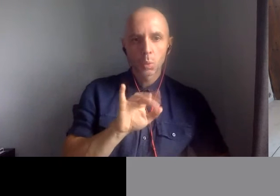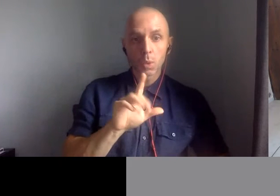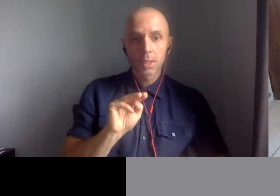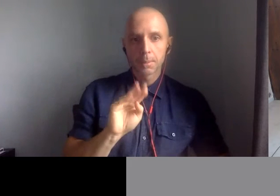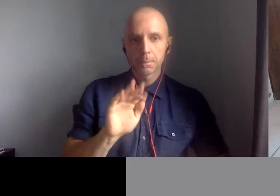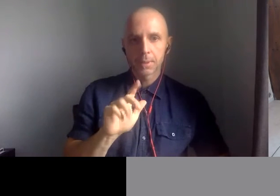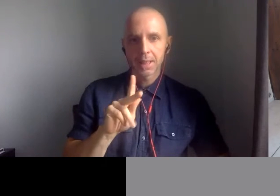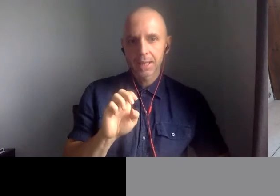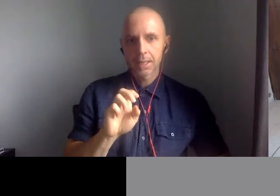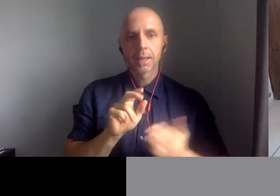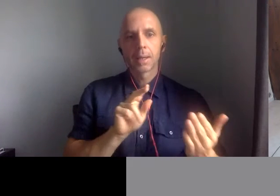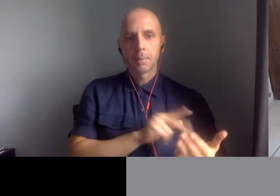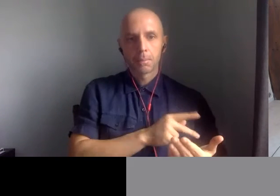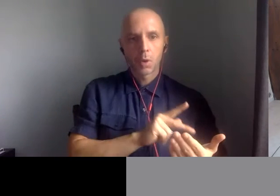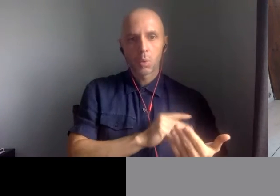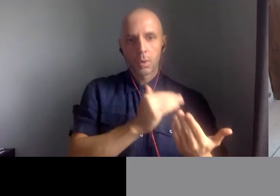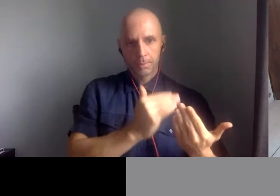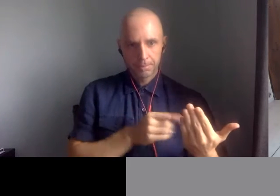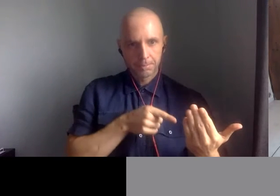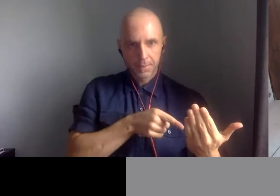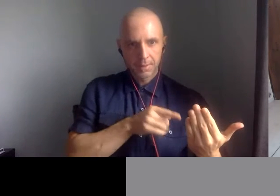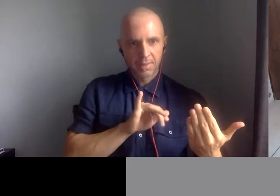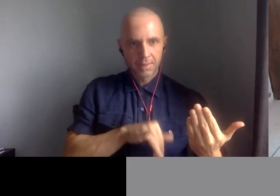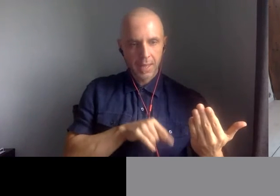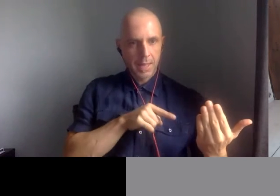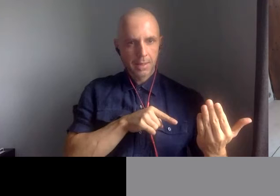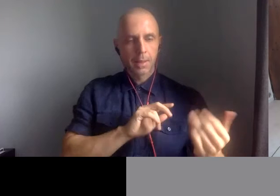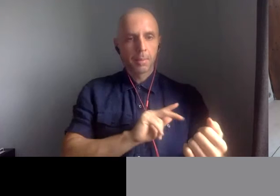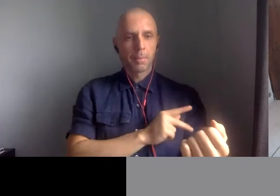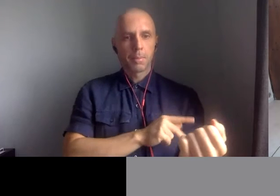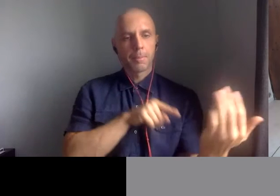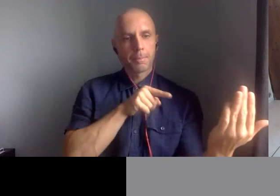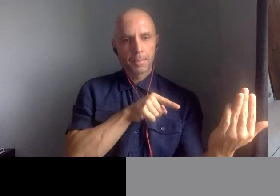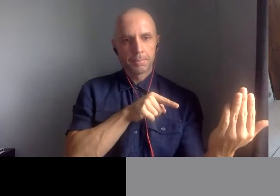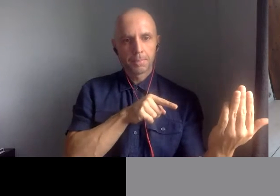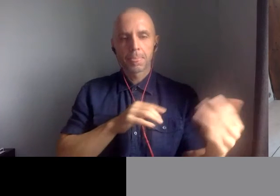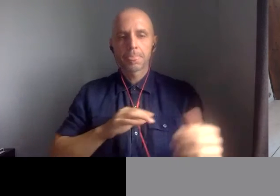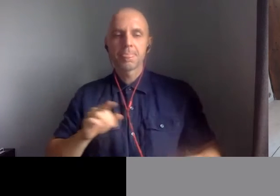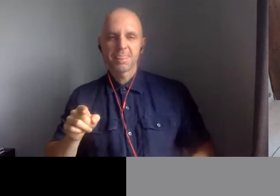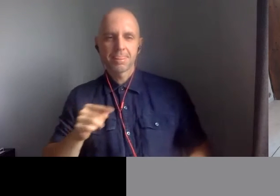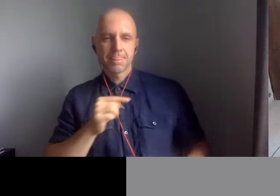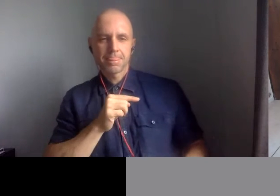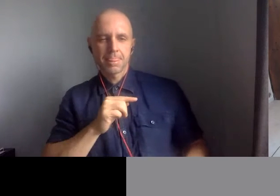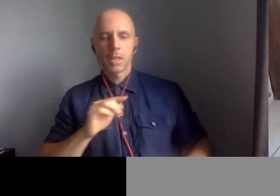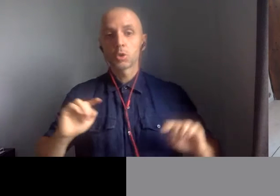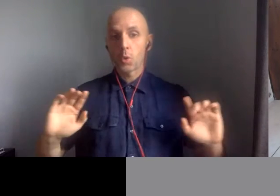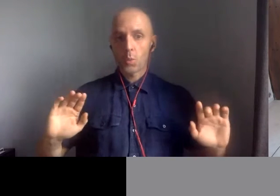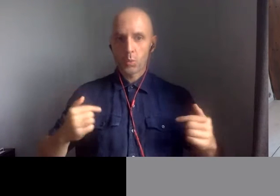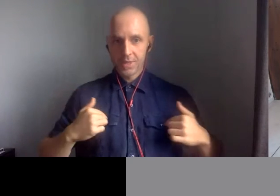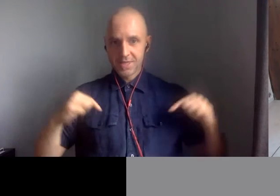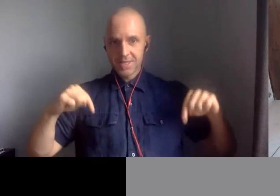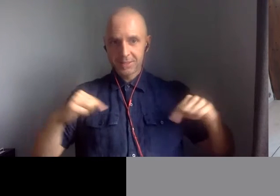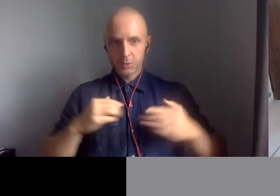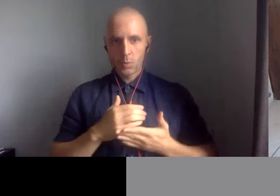is a green and pleasant land as Now, in this week's class, for example, we're going to ask the question,